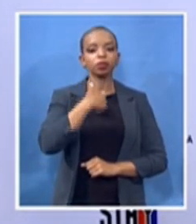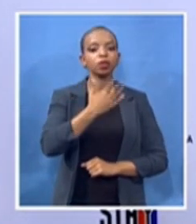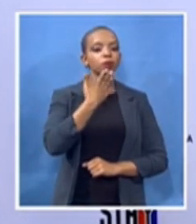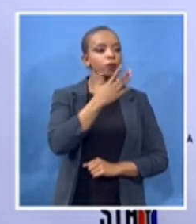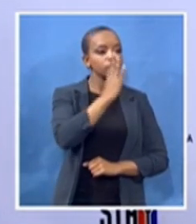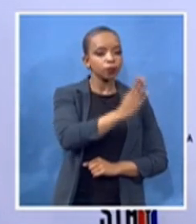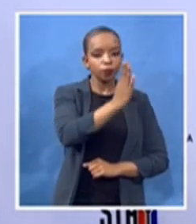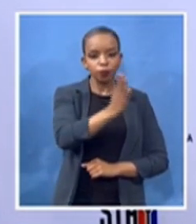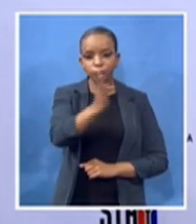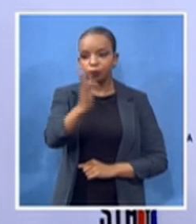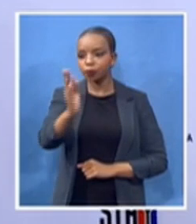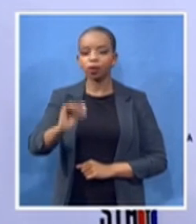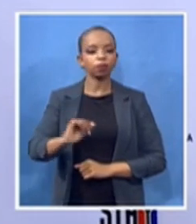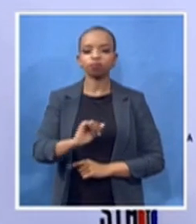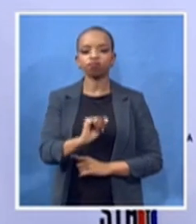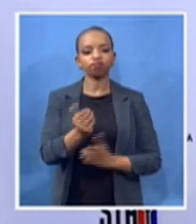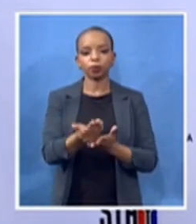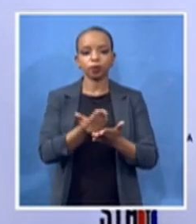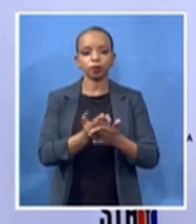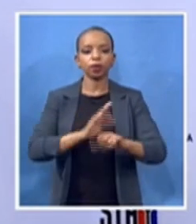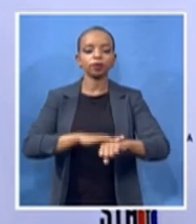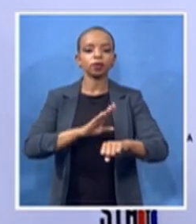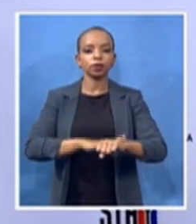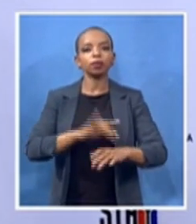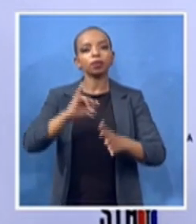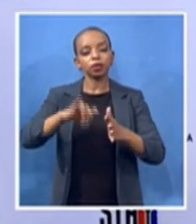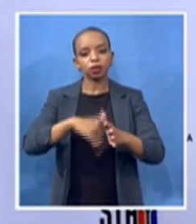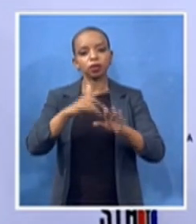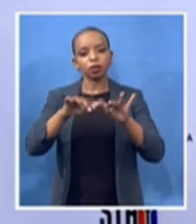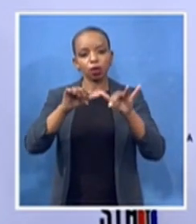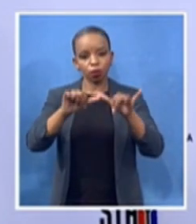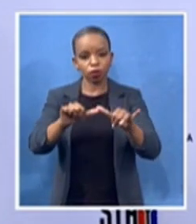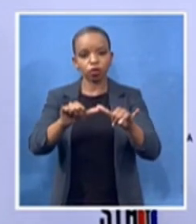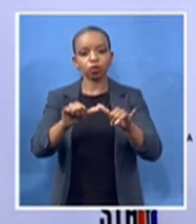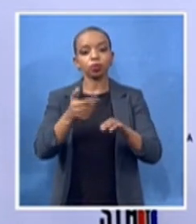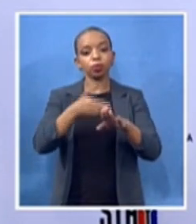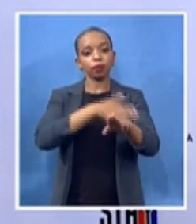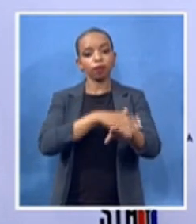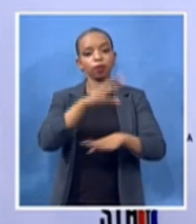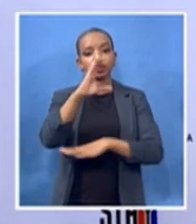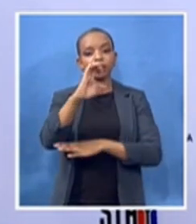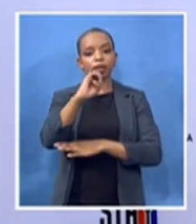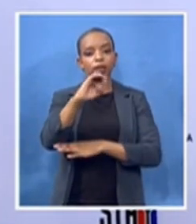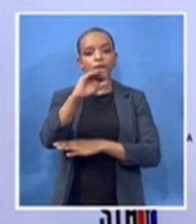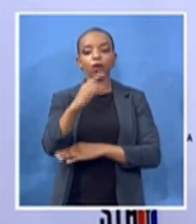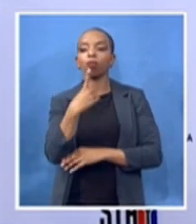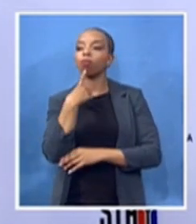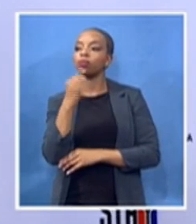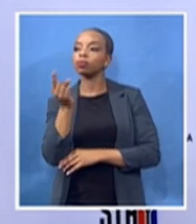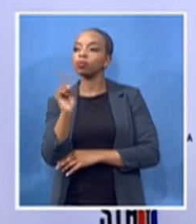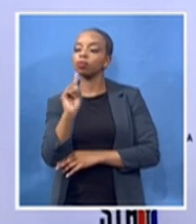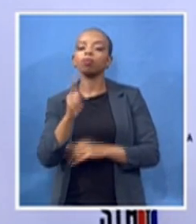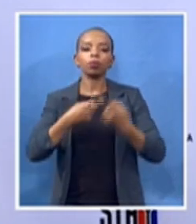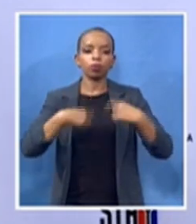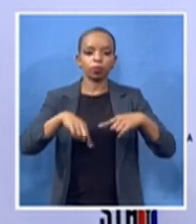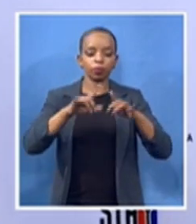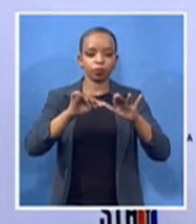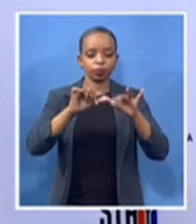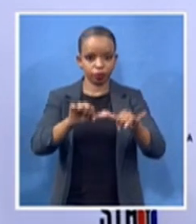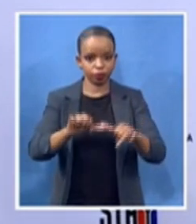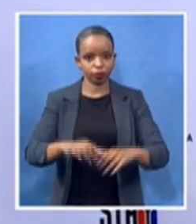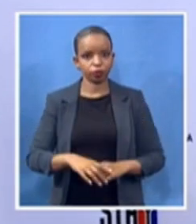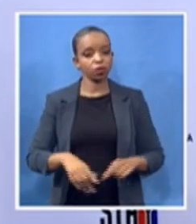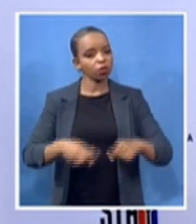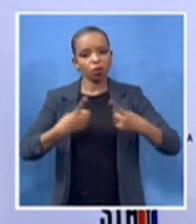has already alluded to now we all know the purpose of our presence here this morning and it's important for us